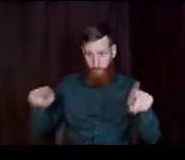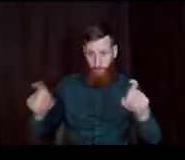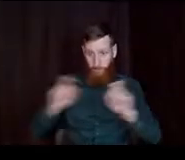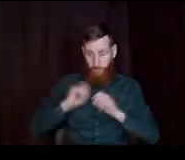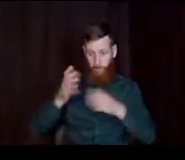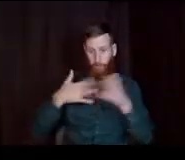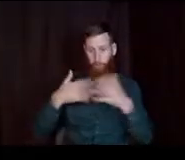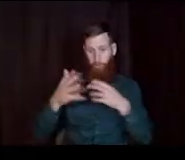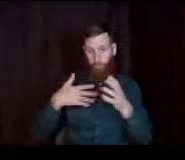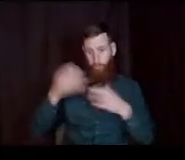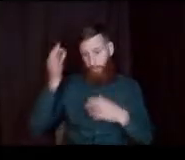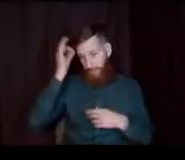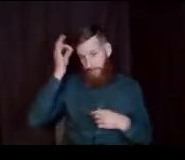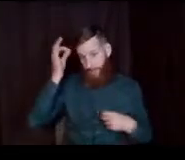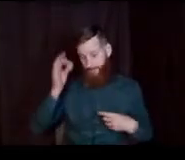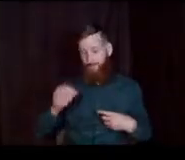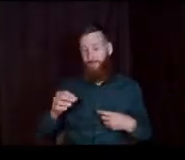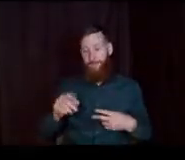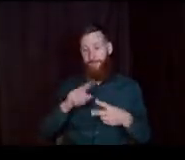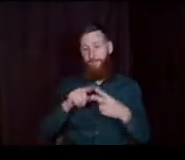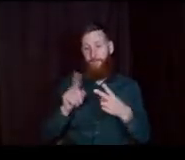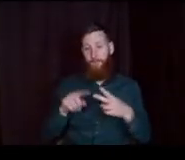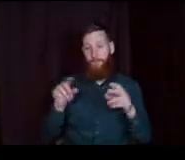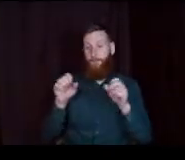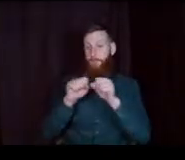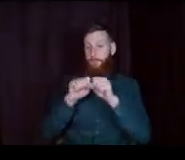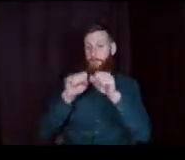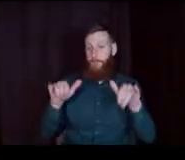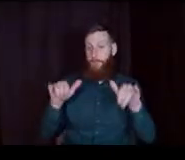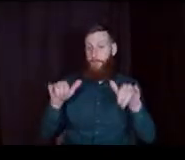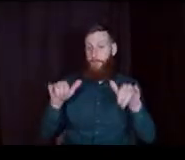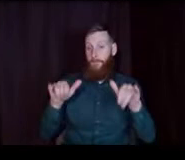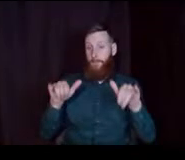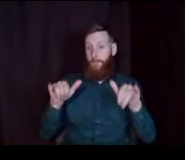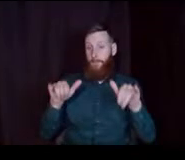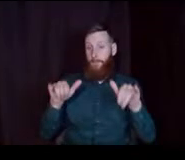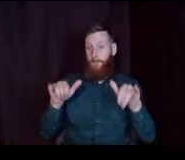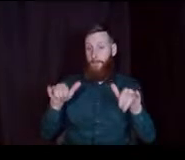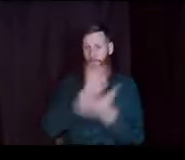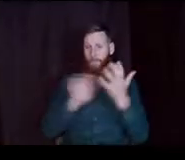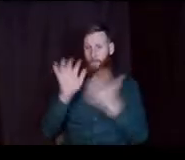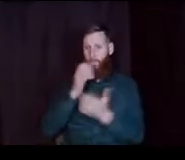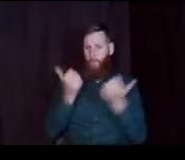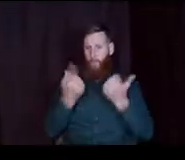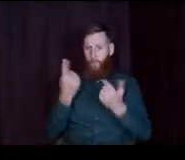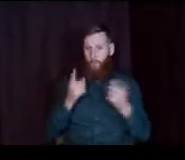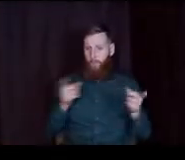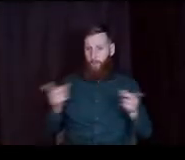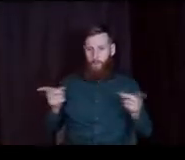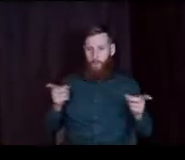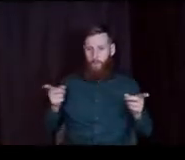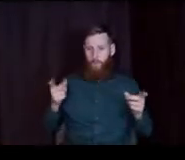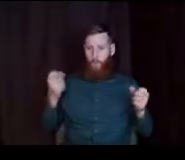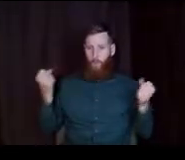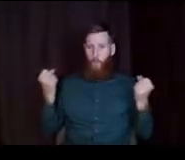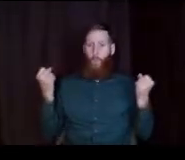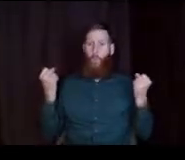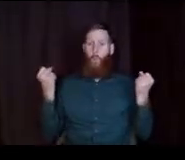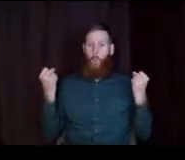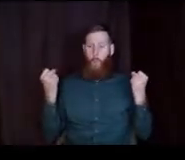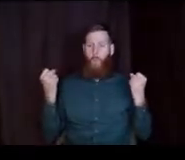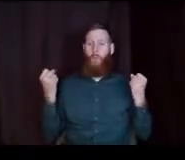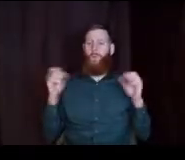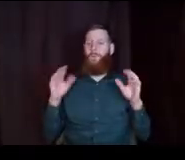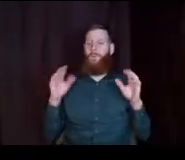Number two, the system gets really confused on which one you're supposed to do. So it holds up your application. So just do